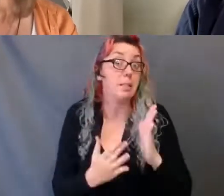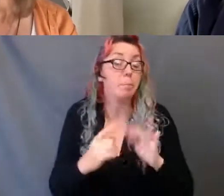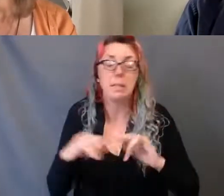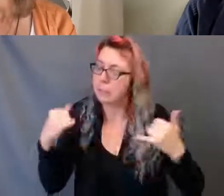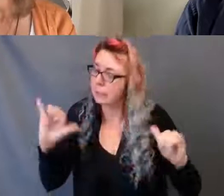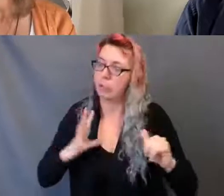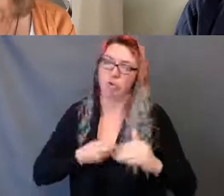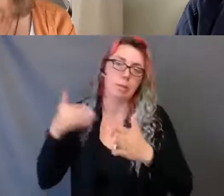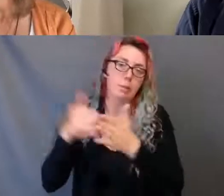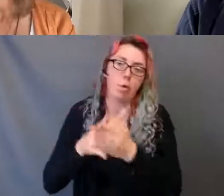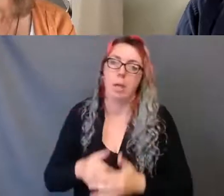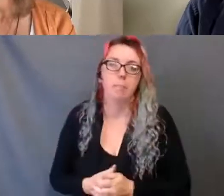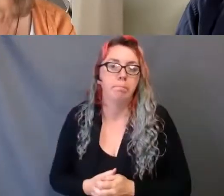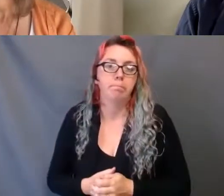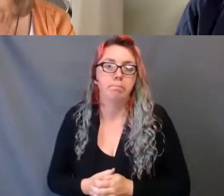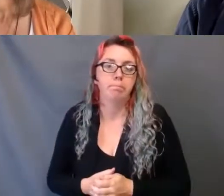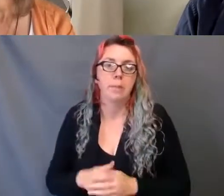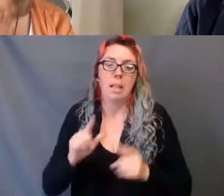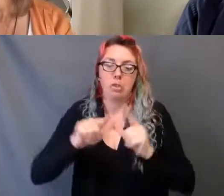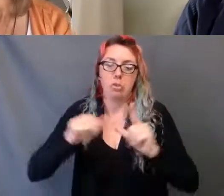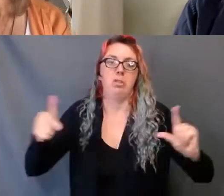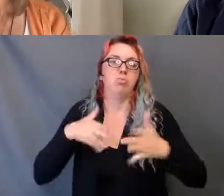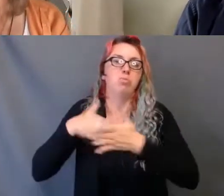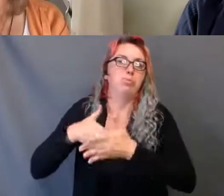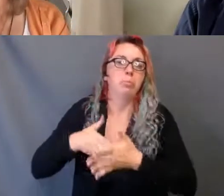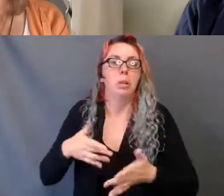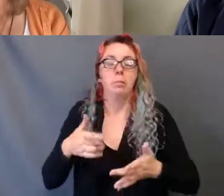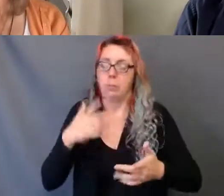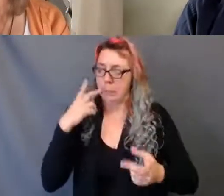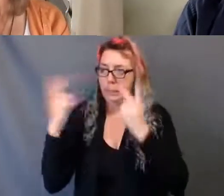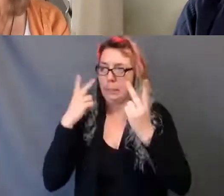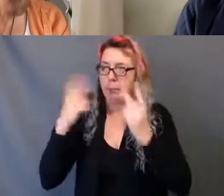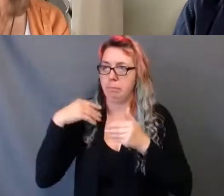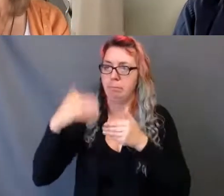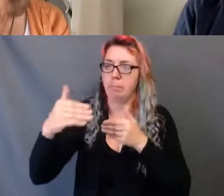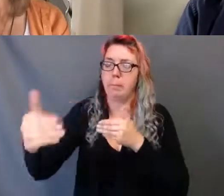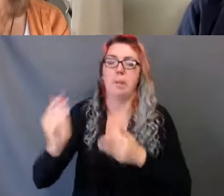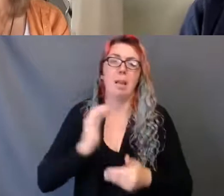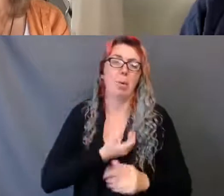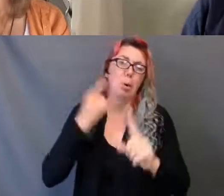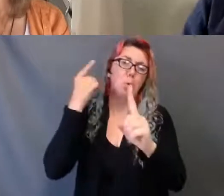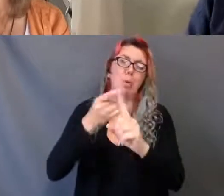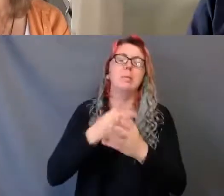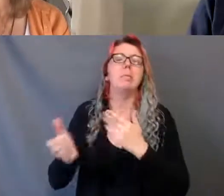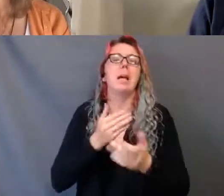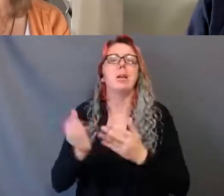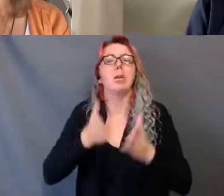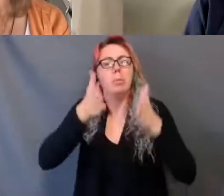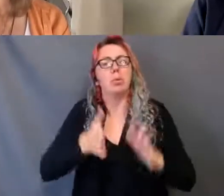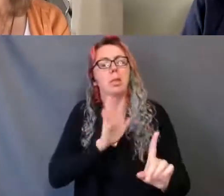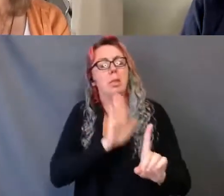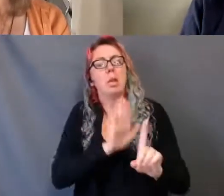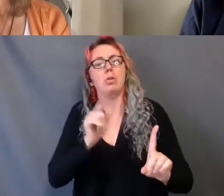be vigilant to ensure the safety of everyone, no matter their pronouns or gender identities. Our culture